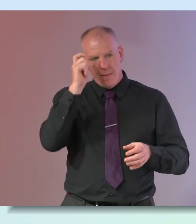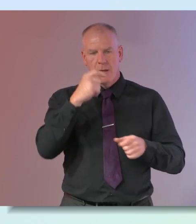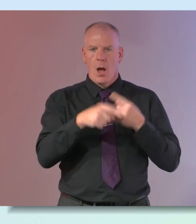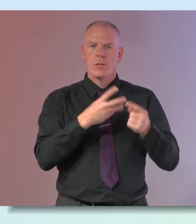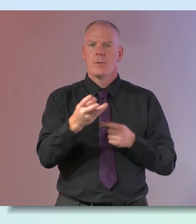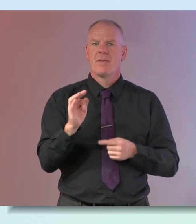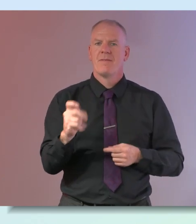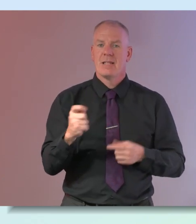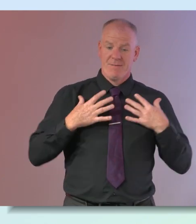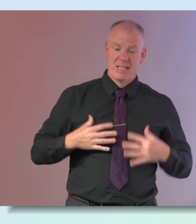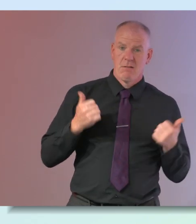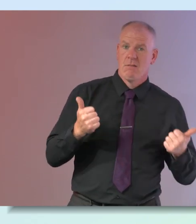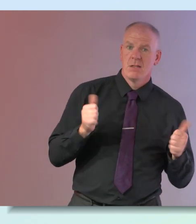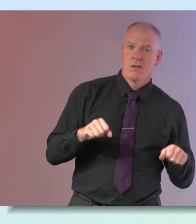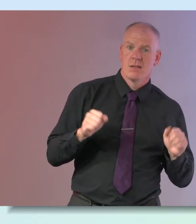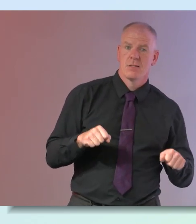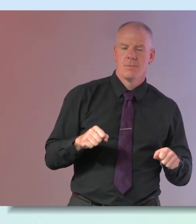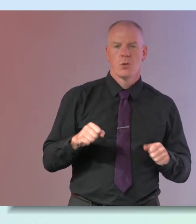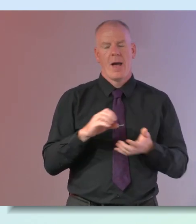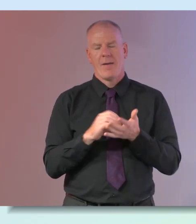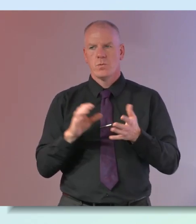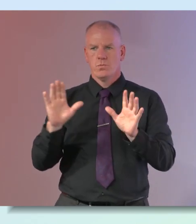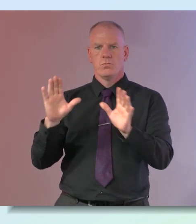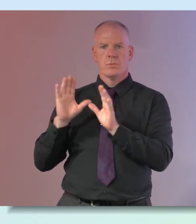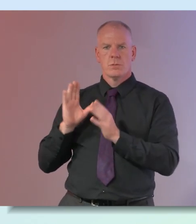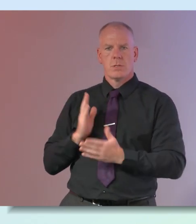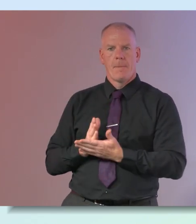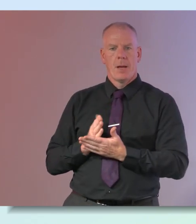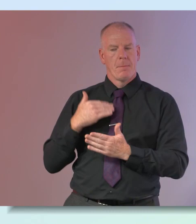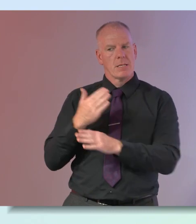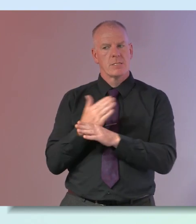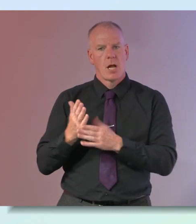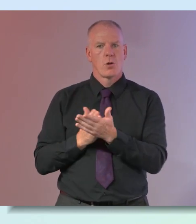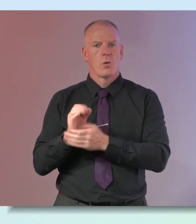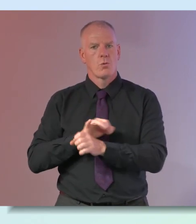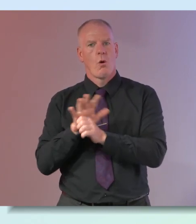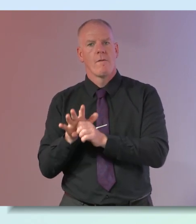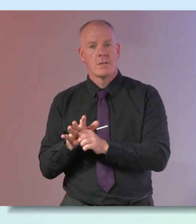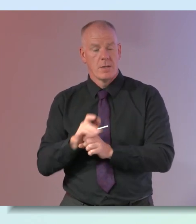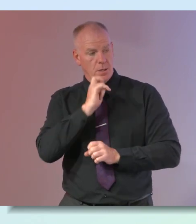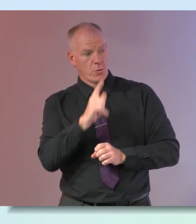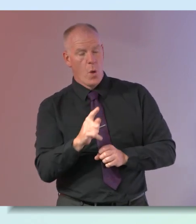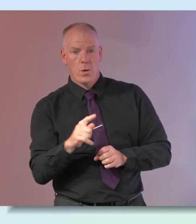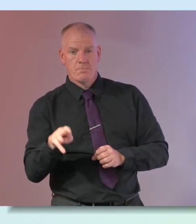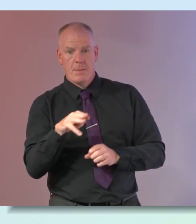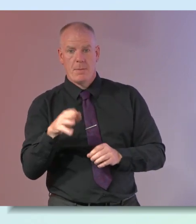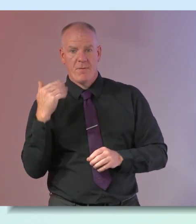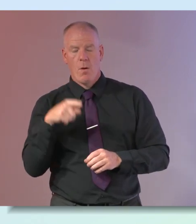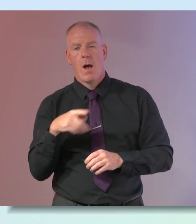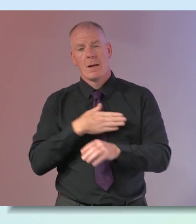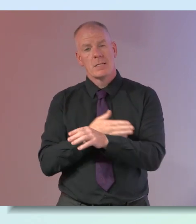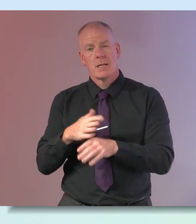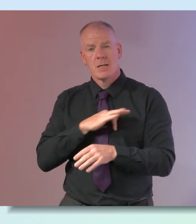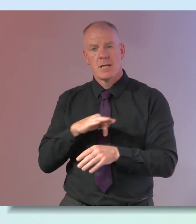fit but you're physically fit i suppose you need to go away whereas i started during covid i was telling the girls there i started